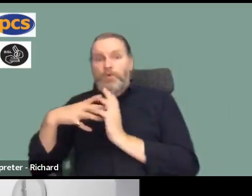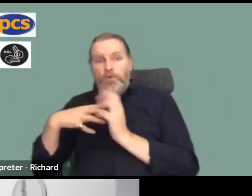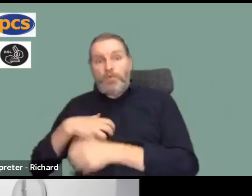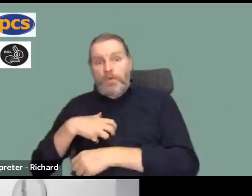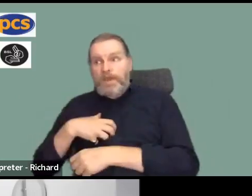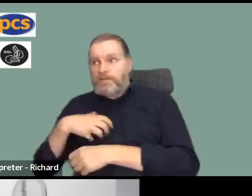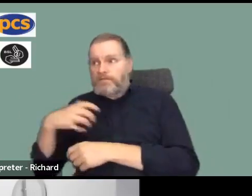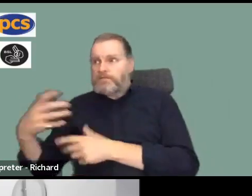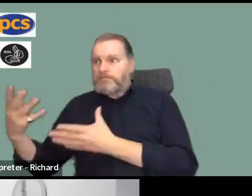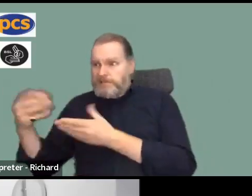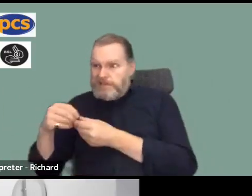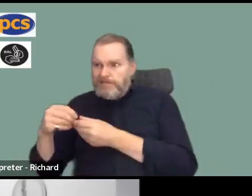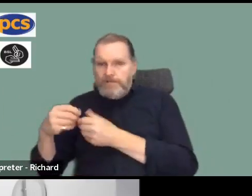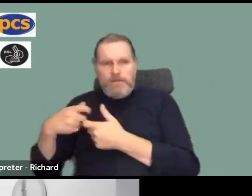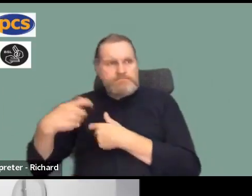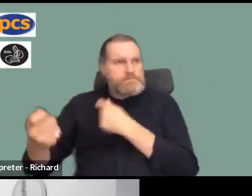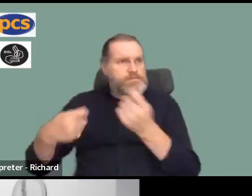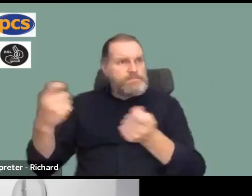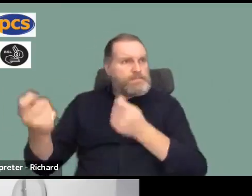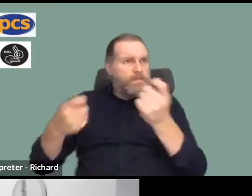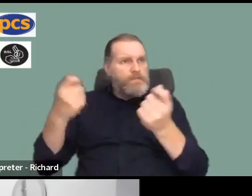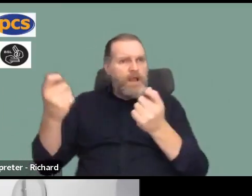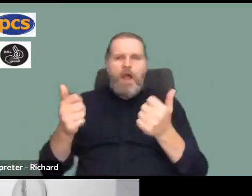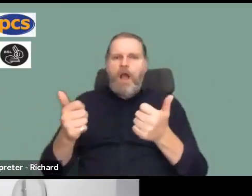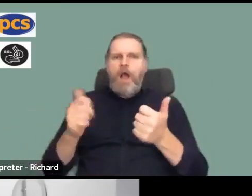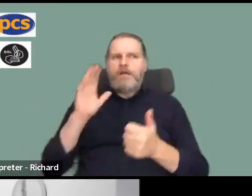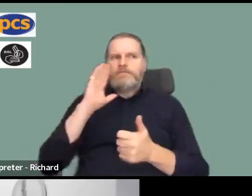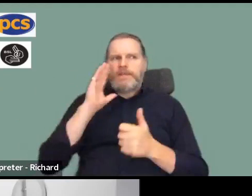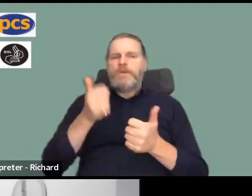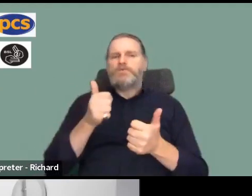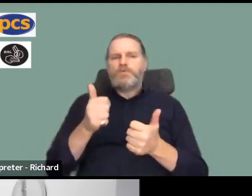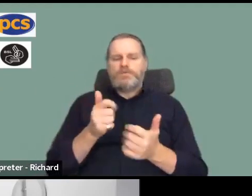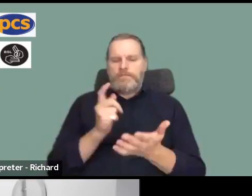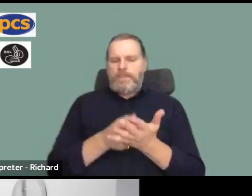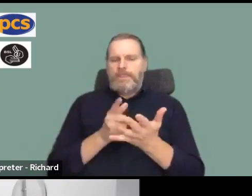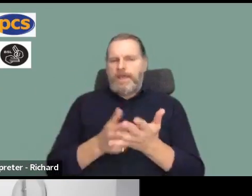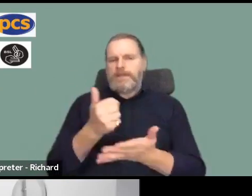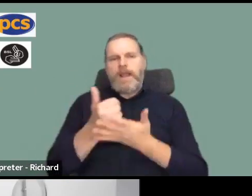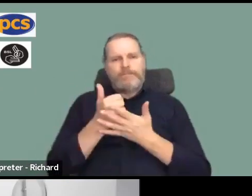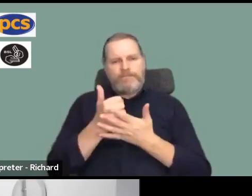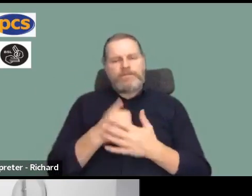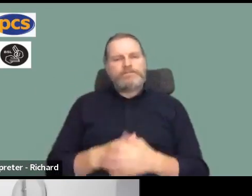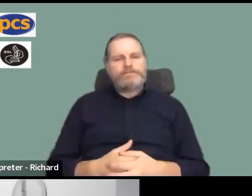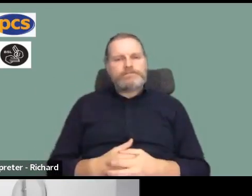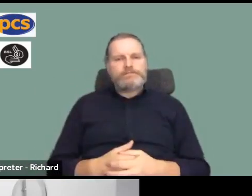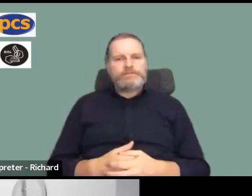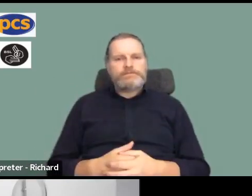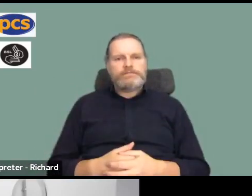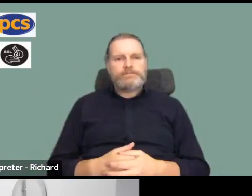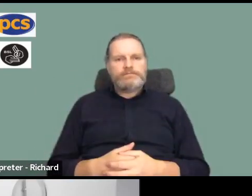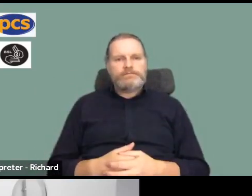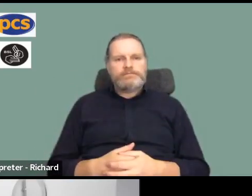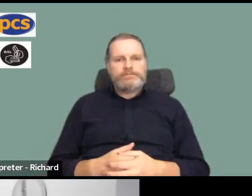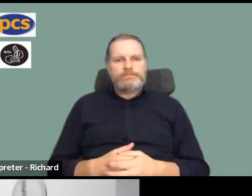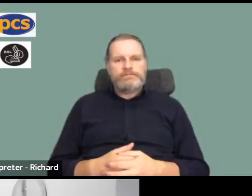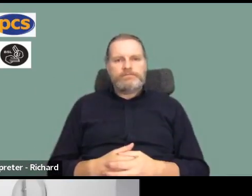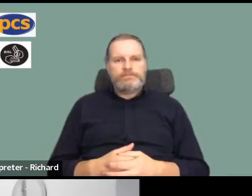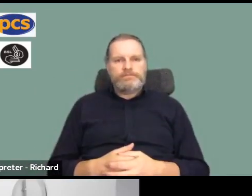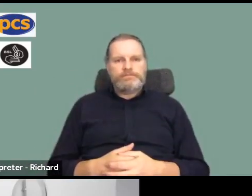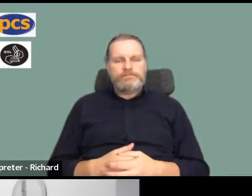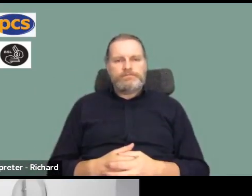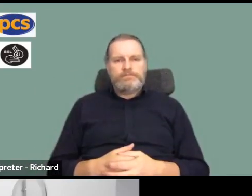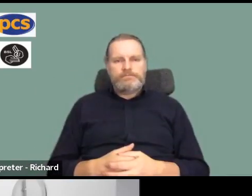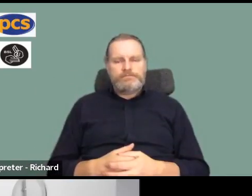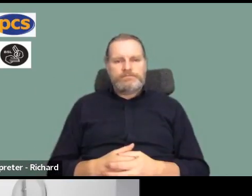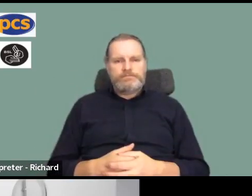really show lots of people coming together so those things really really help you answered the what and how and all